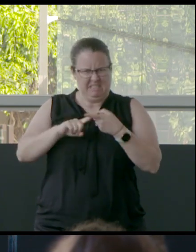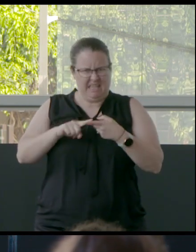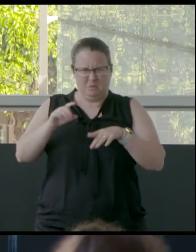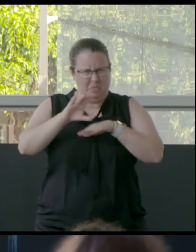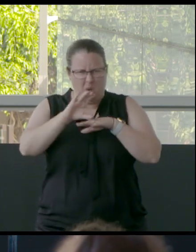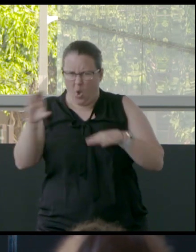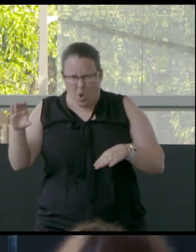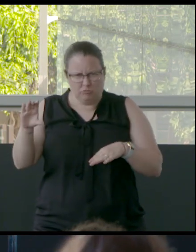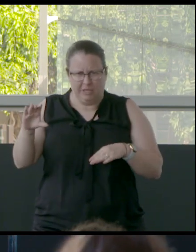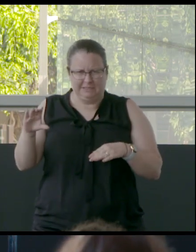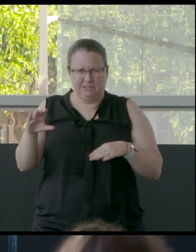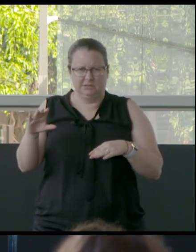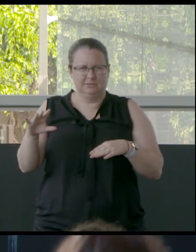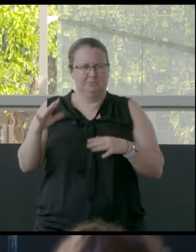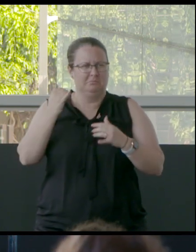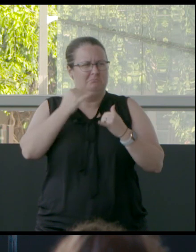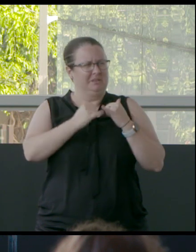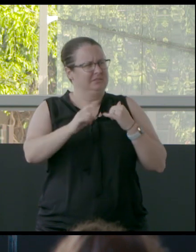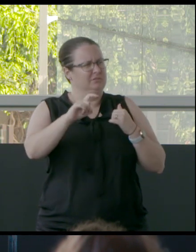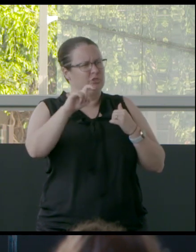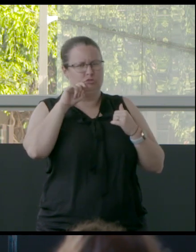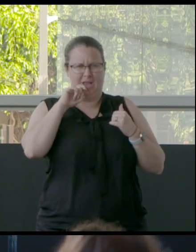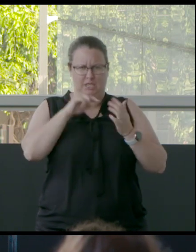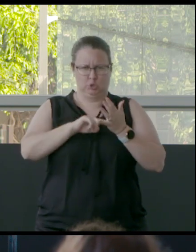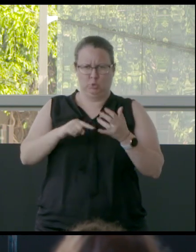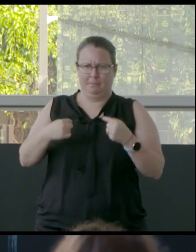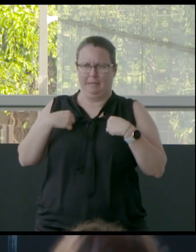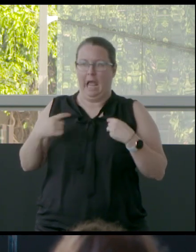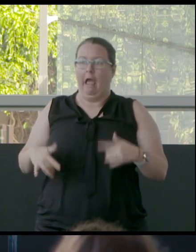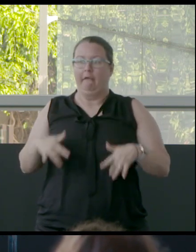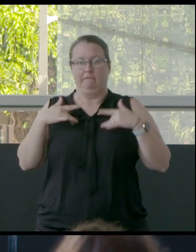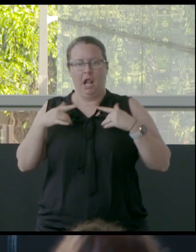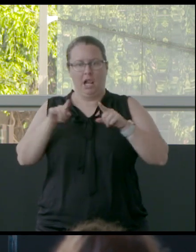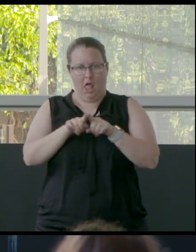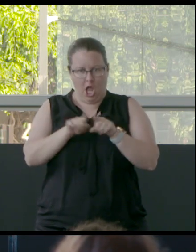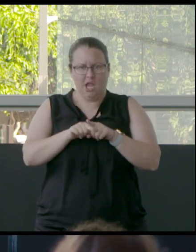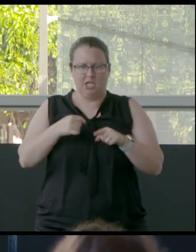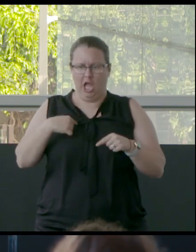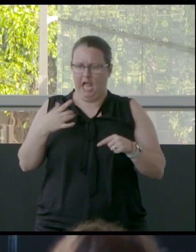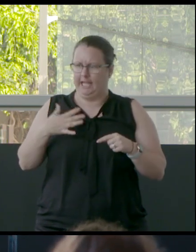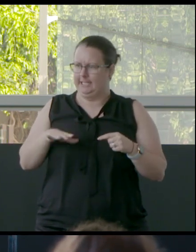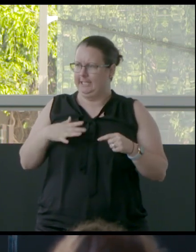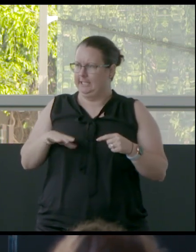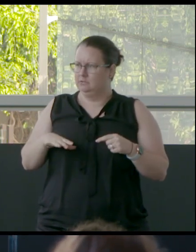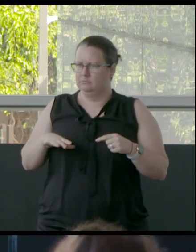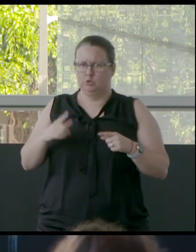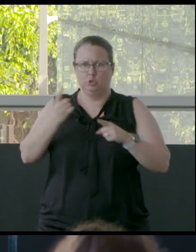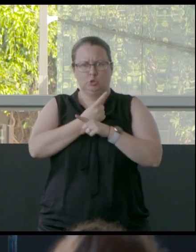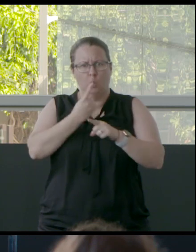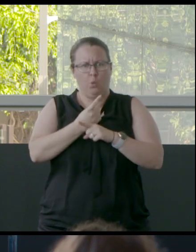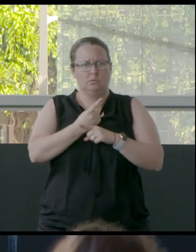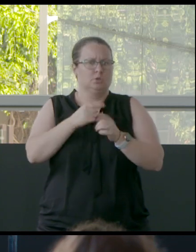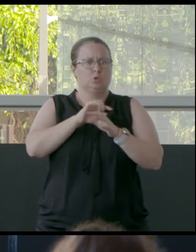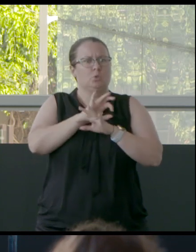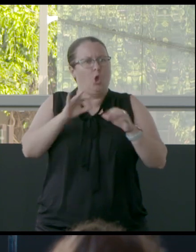was kind of strange to me, but I felt like I really needed to do that because that's, you know, I need to talk to non-Aboriginal